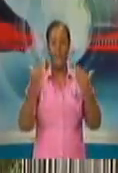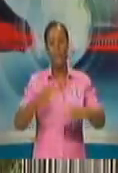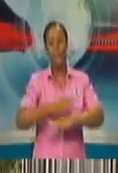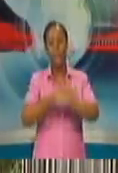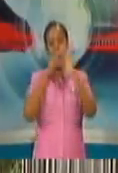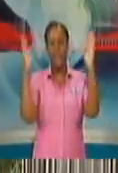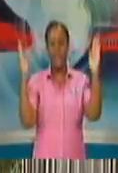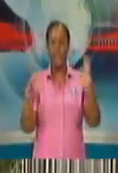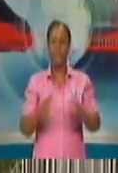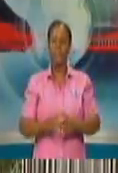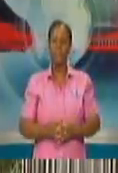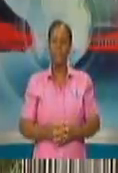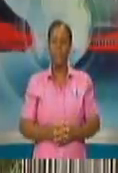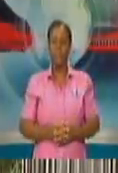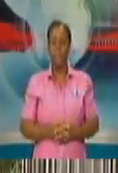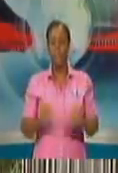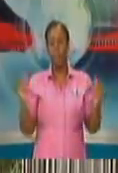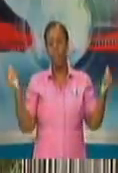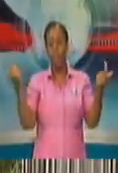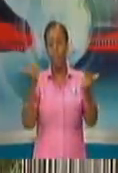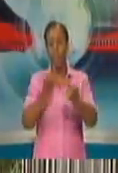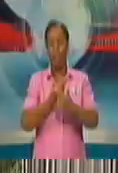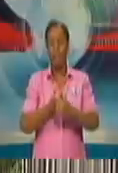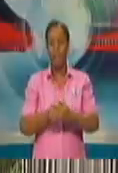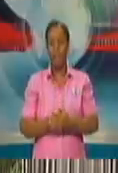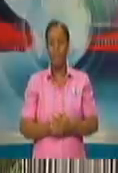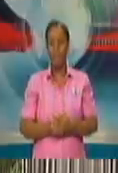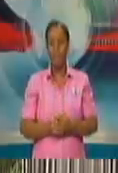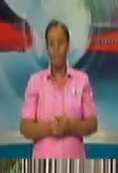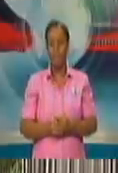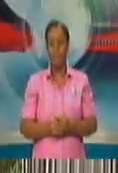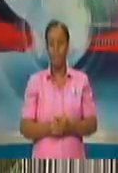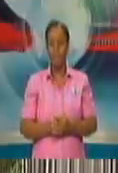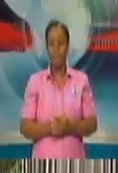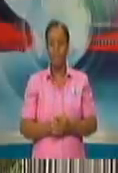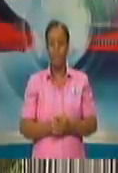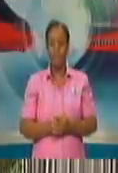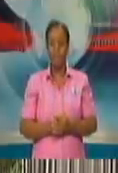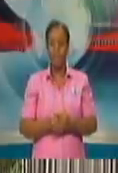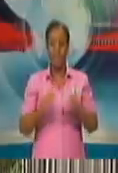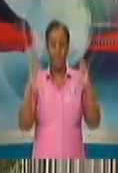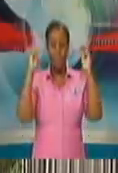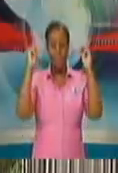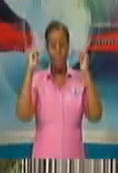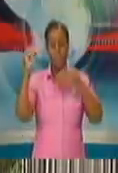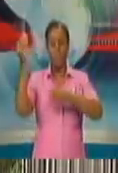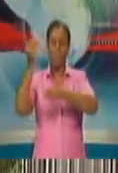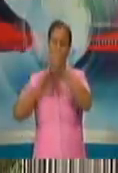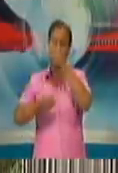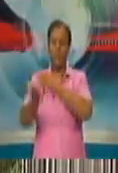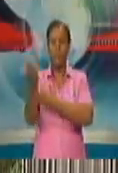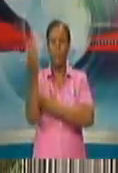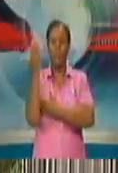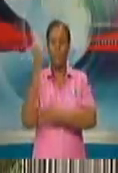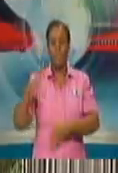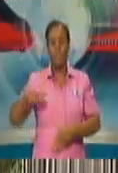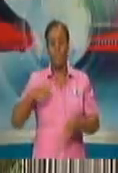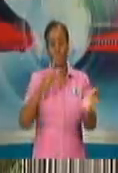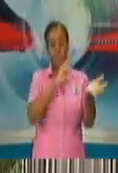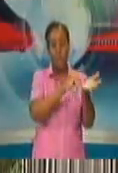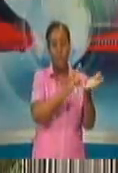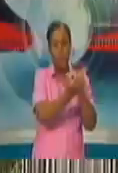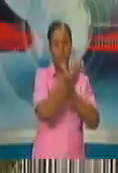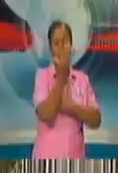Good morning. Good morning to my colleague, Minister Paula Gopi Skun, Minister of Trade and Industry, and to the Chief Medical Officer, Dr. Roshan